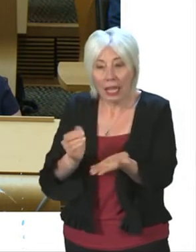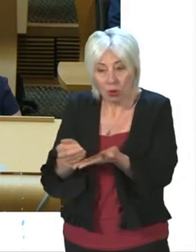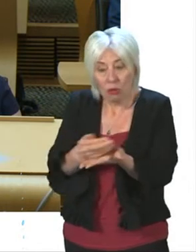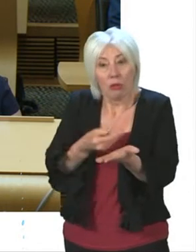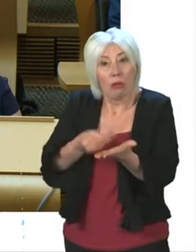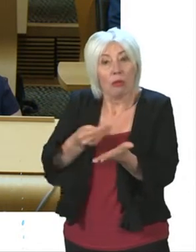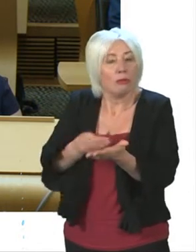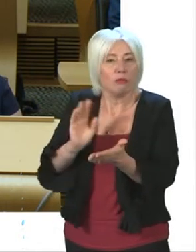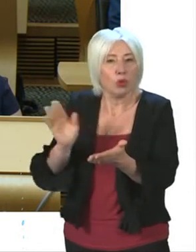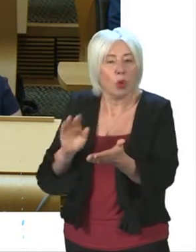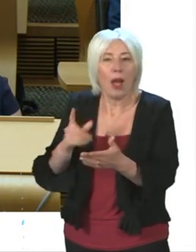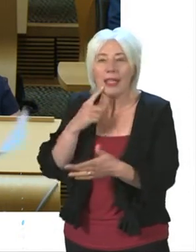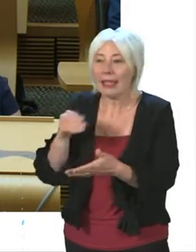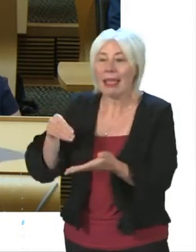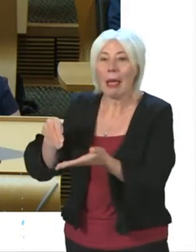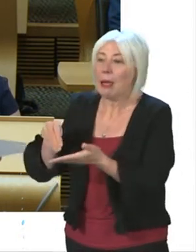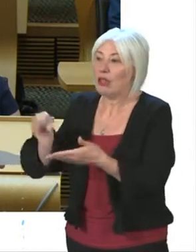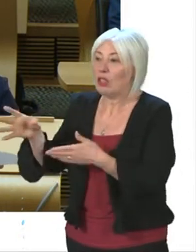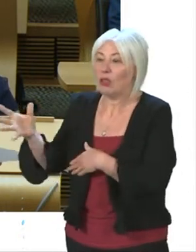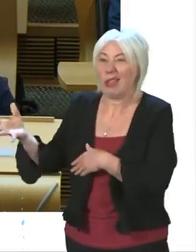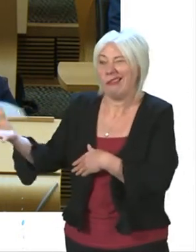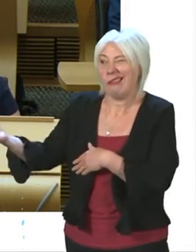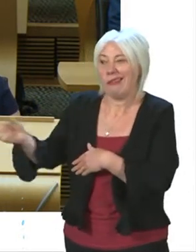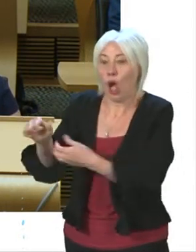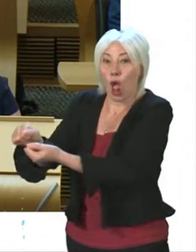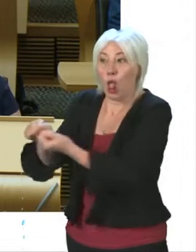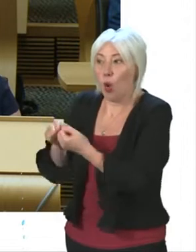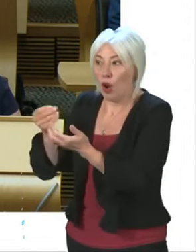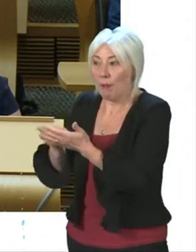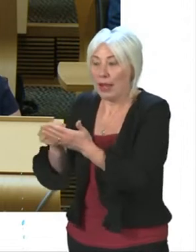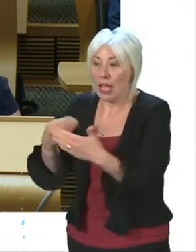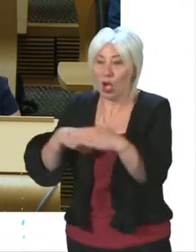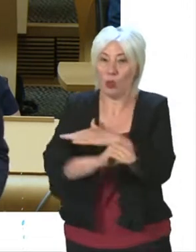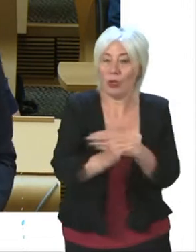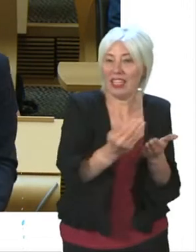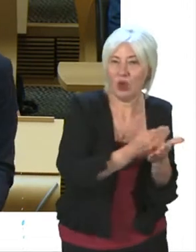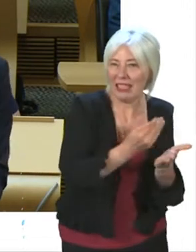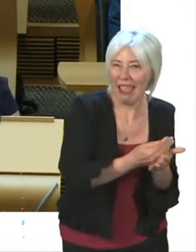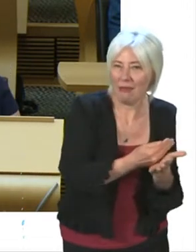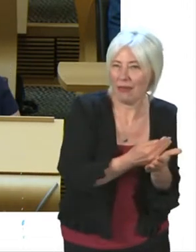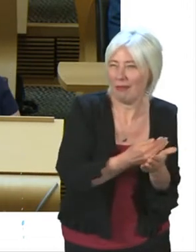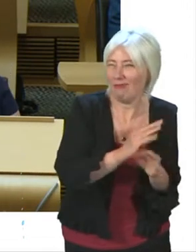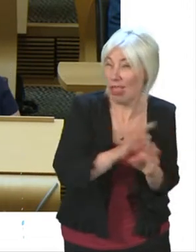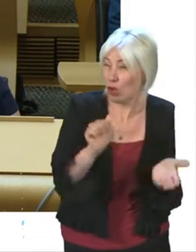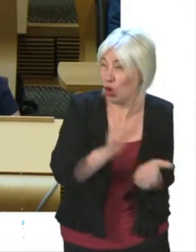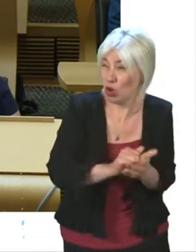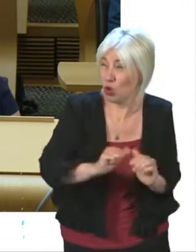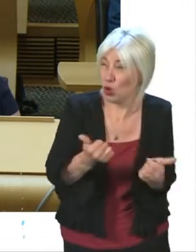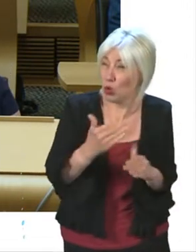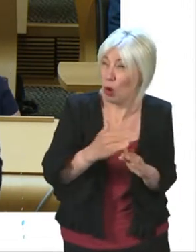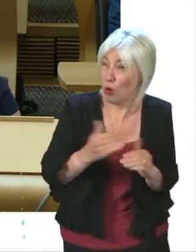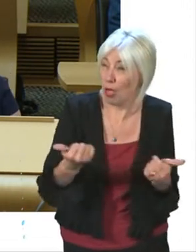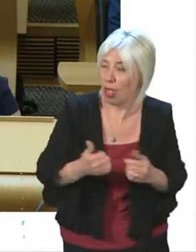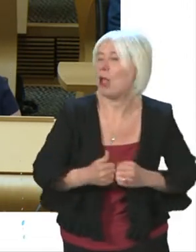the equivalent of taking a payday loan and putting it in your current savings account. It doesn't work and it isn't good for Scotland. But this isn't the first time